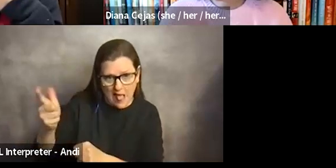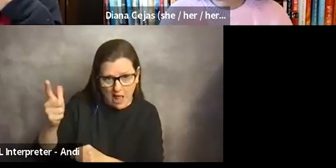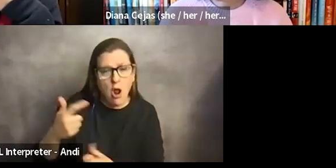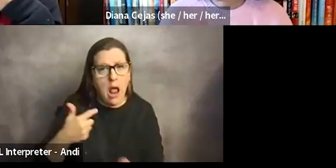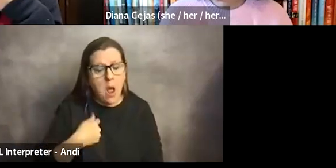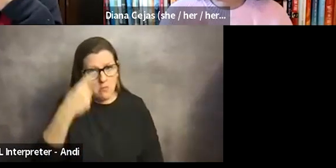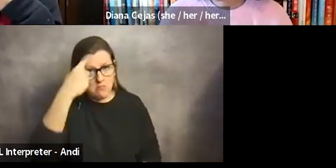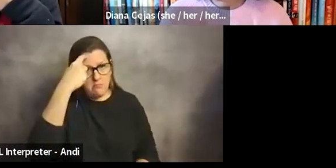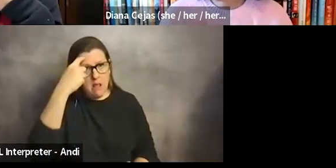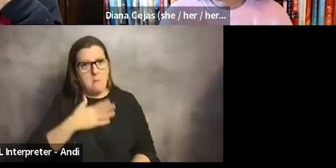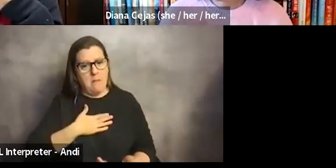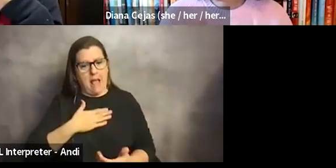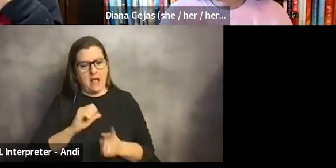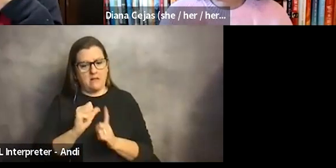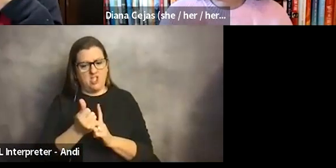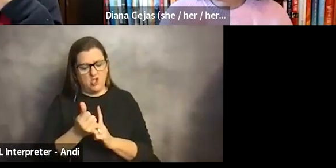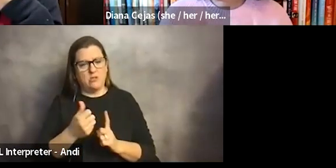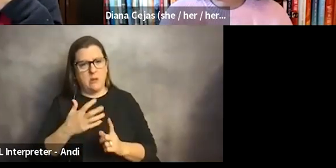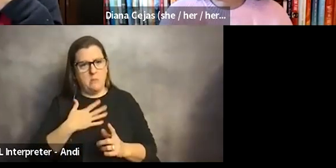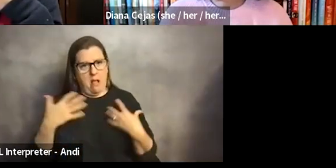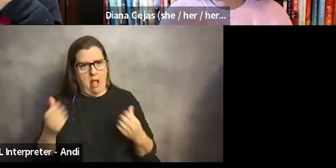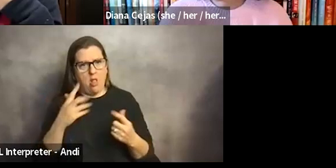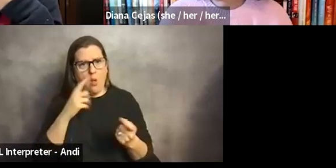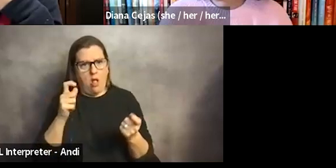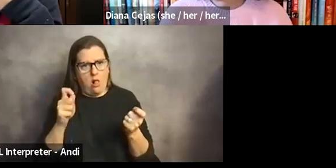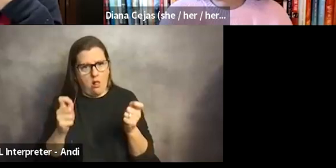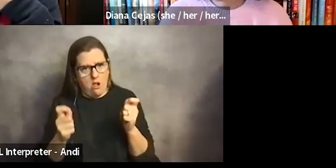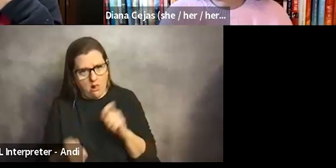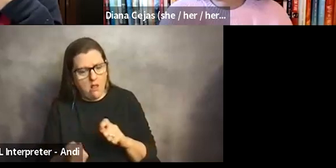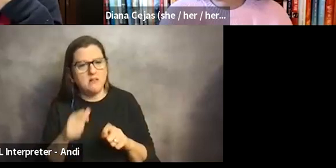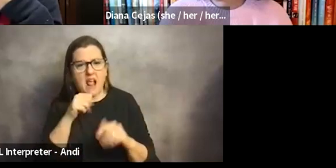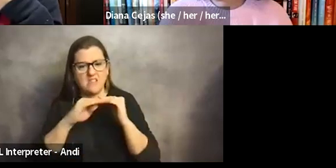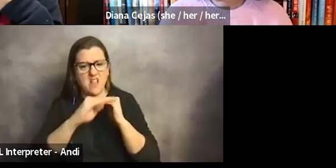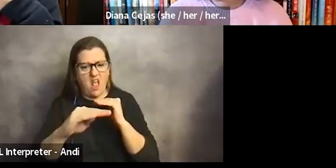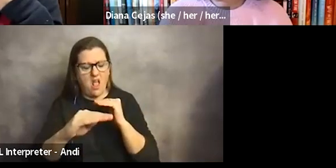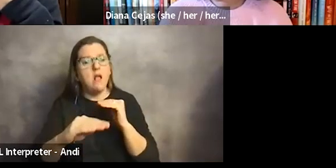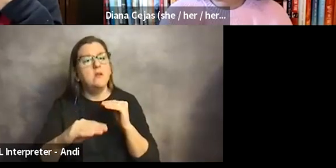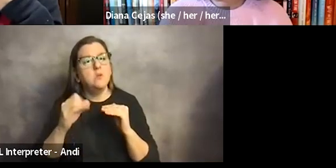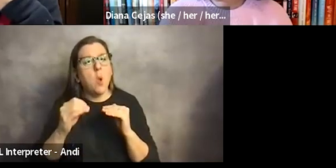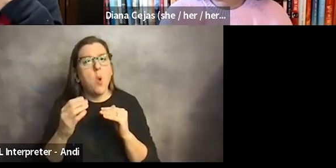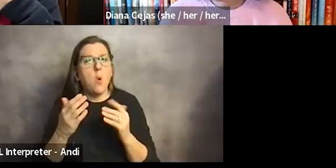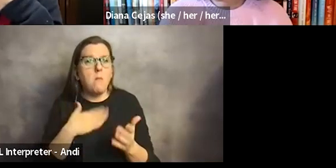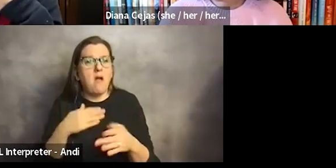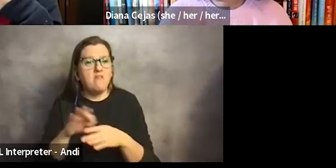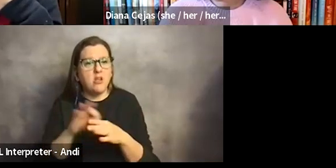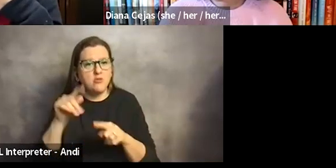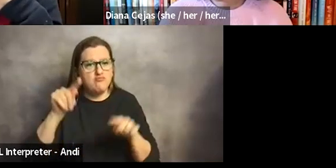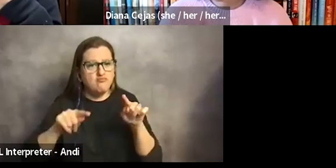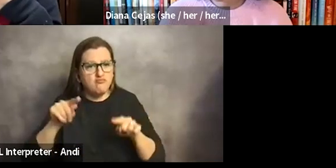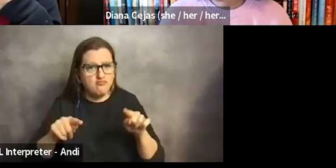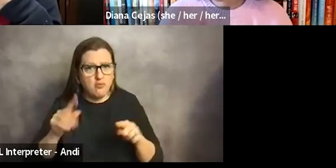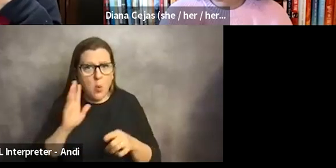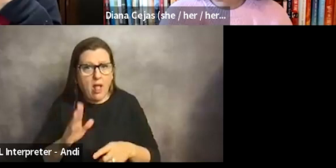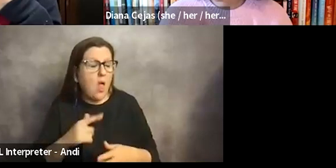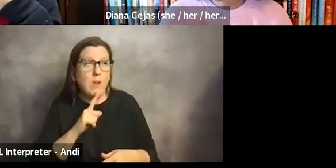was one that would evolve and would progressively not be the same. And I would not have the same level of function. Um, so for example, I